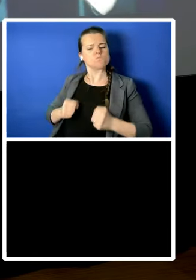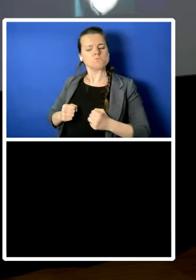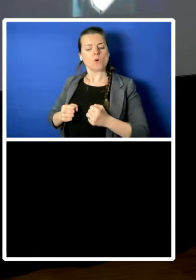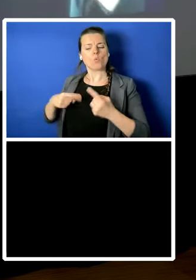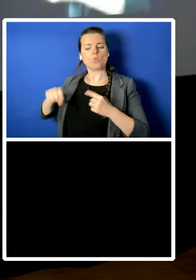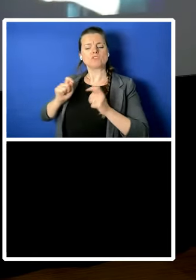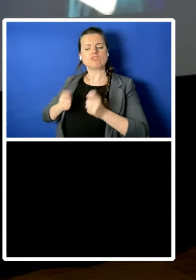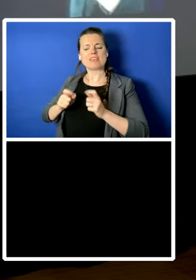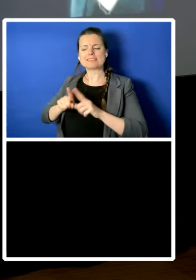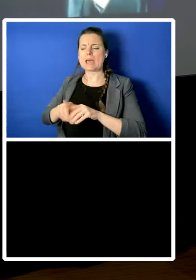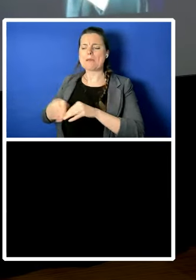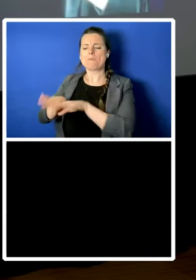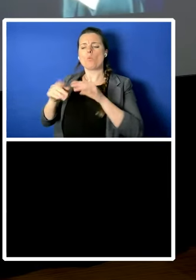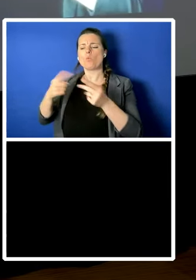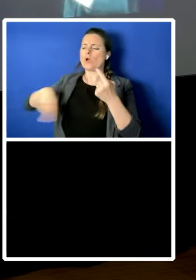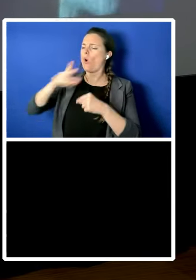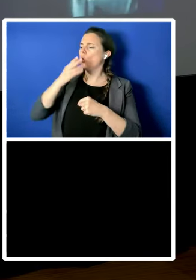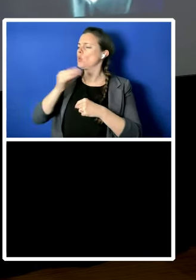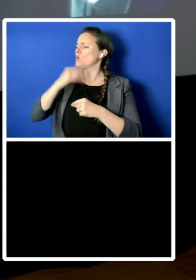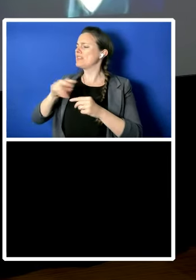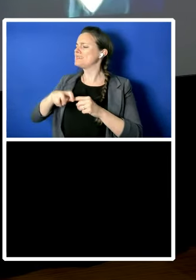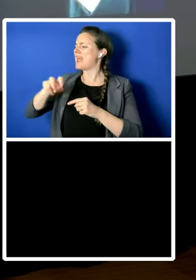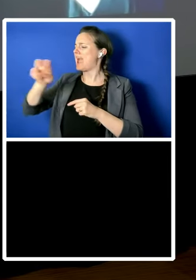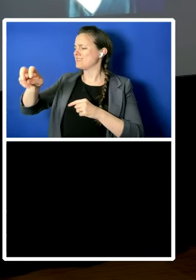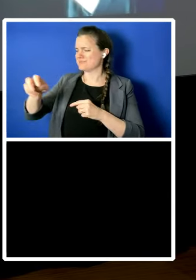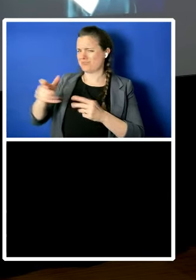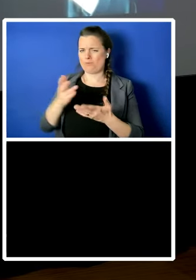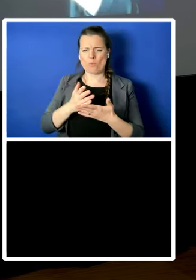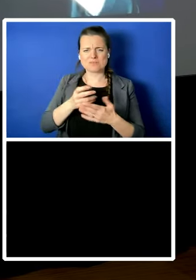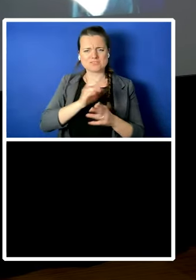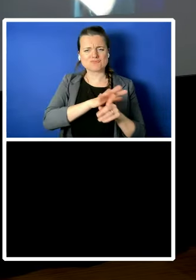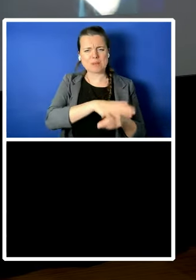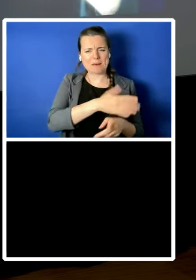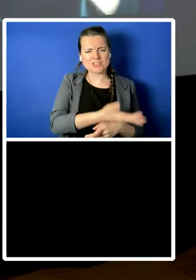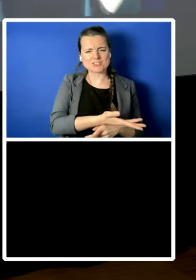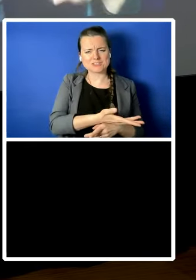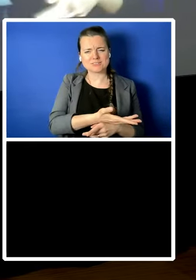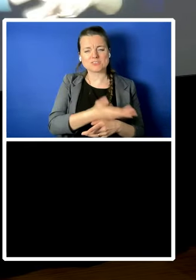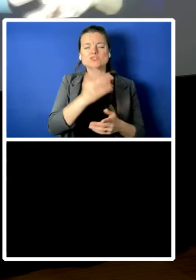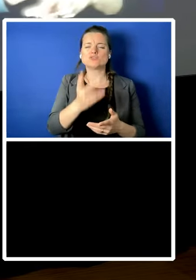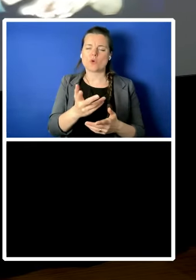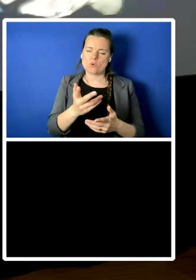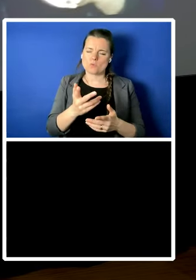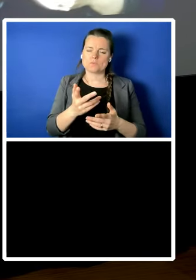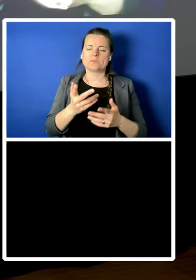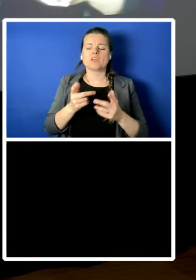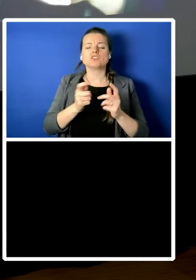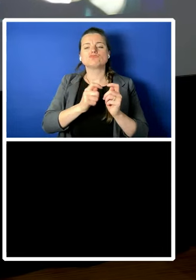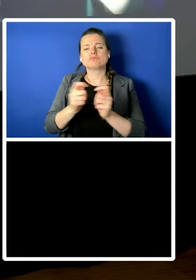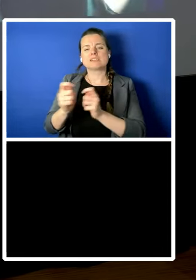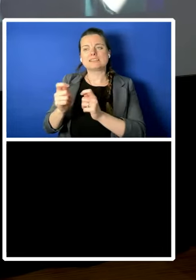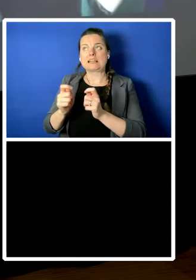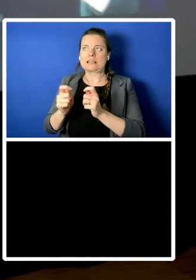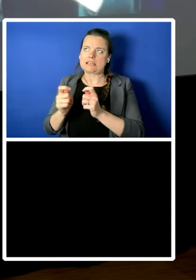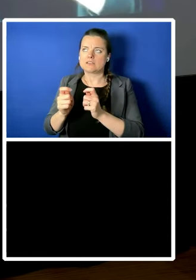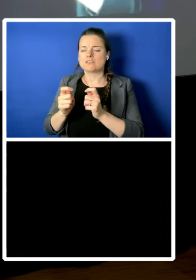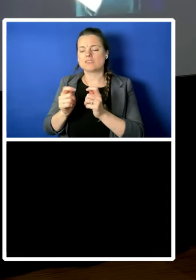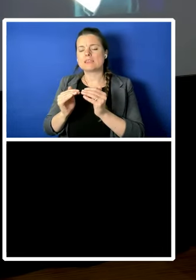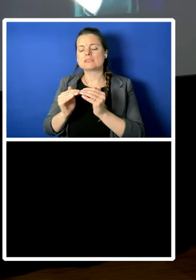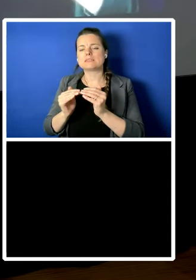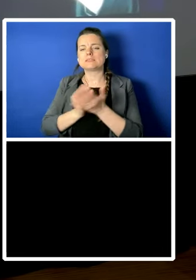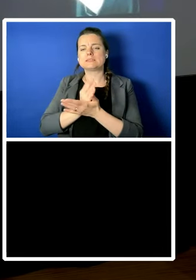people up so that they can have access to its most basic right not to be discriminated against um